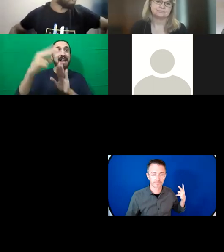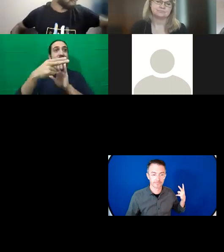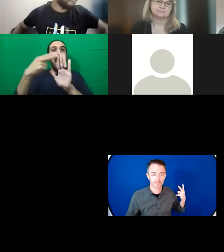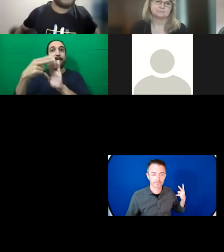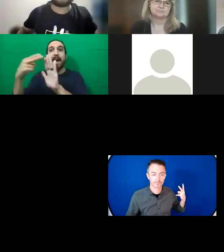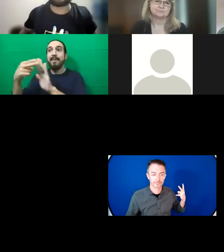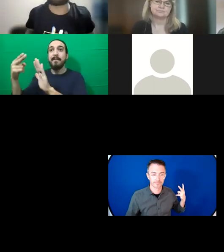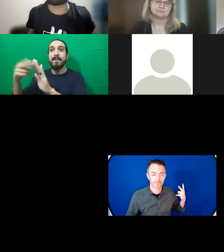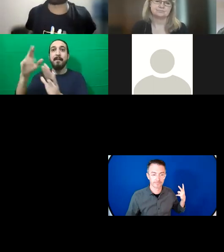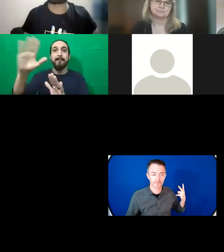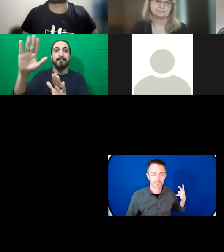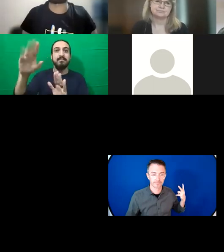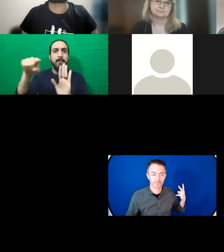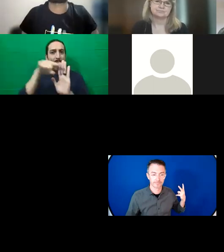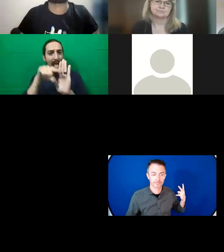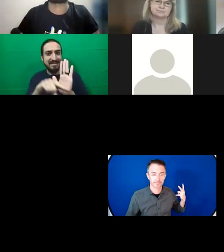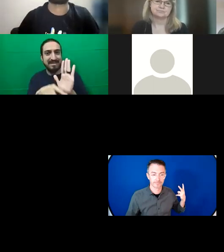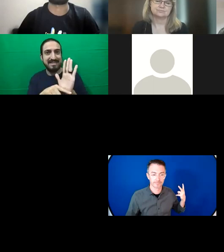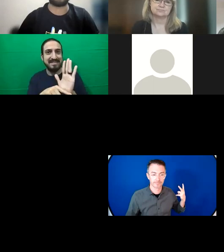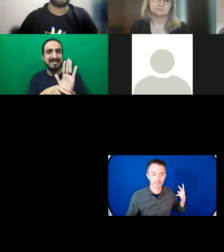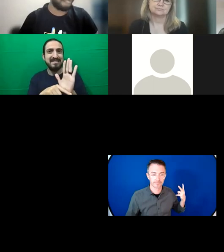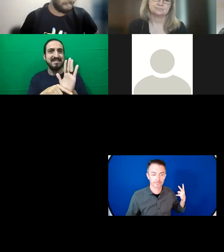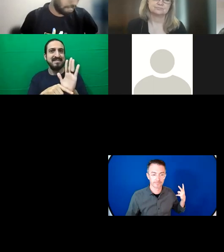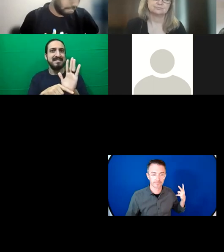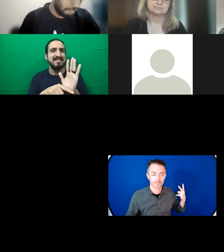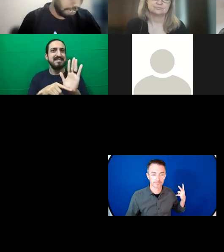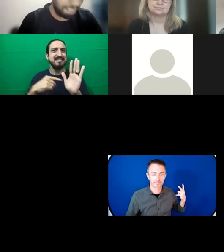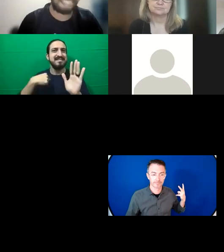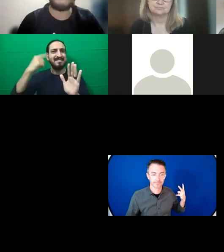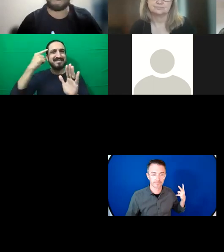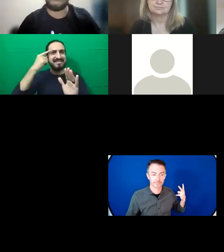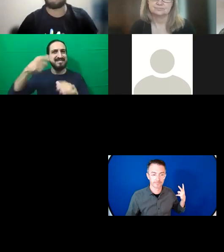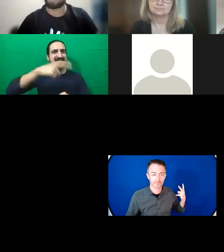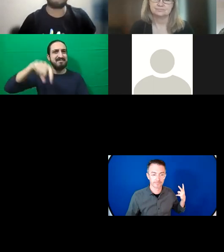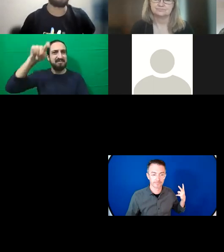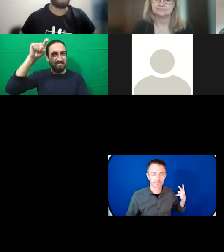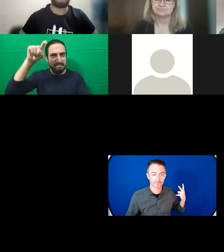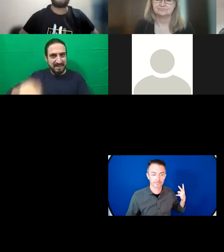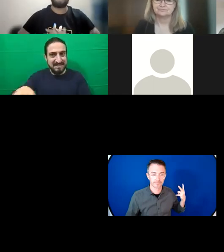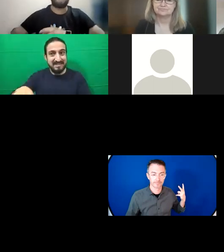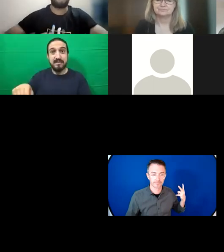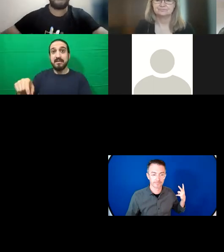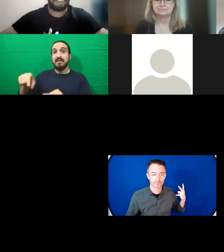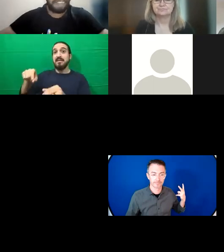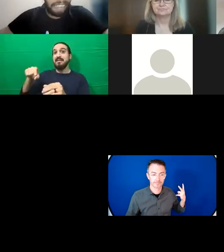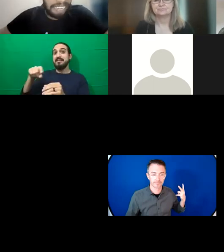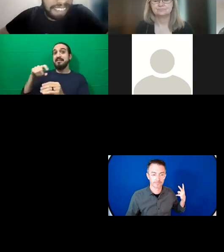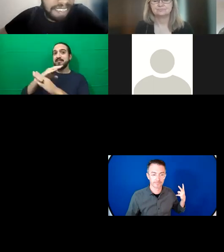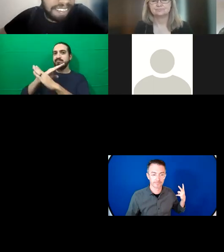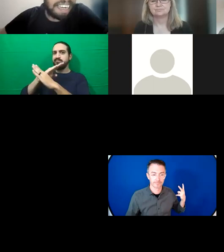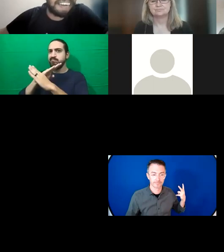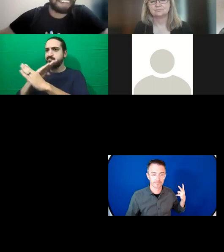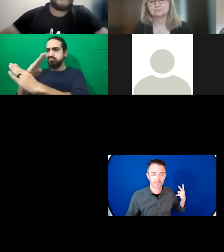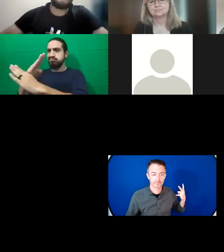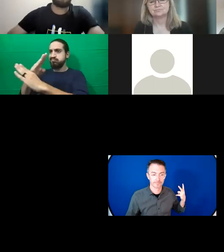action needed to protect our people and planet and SRA is also urgent matter and